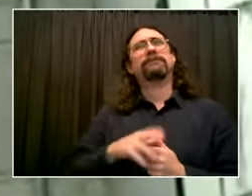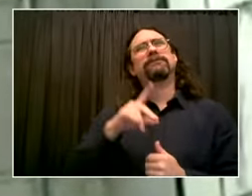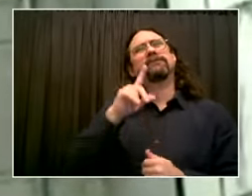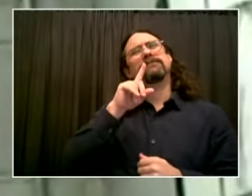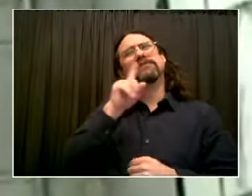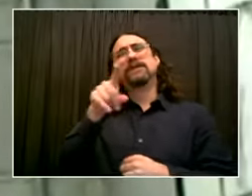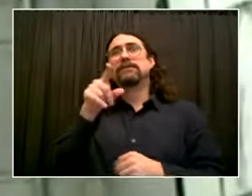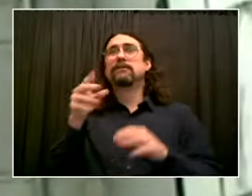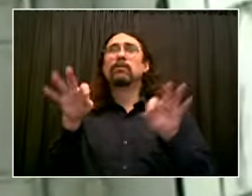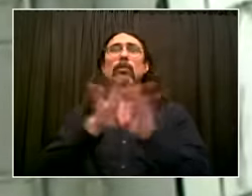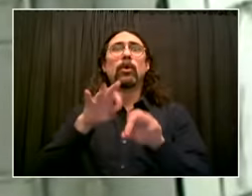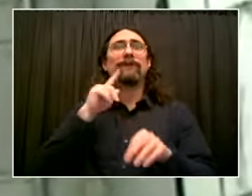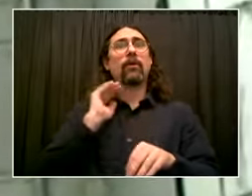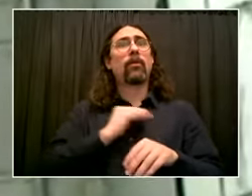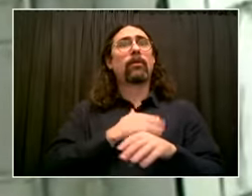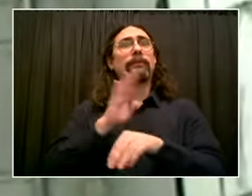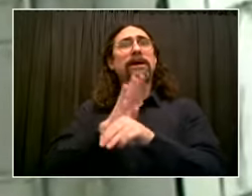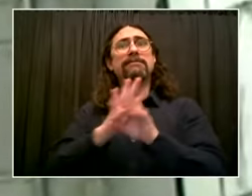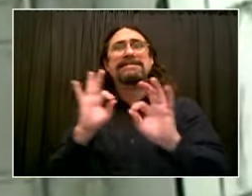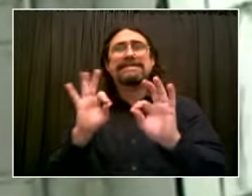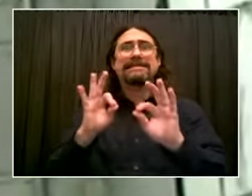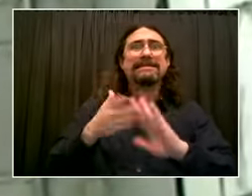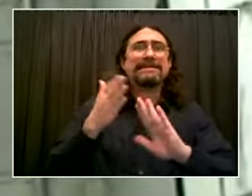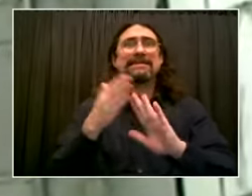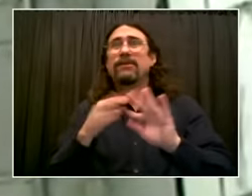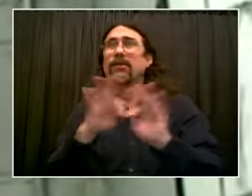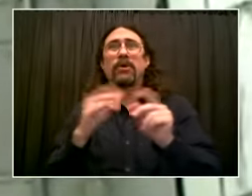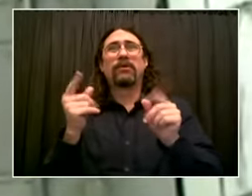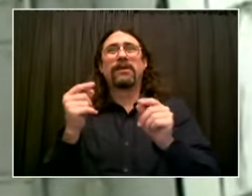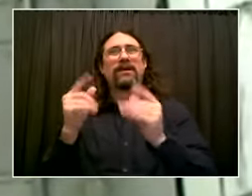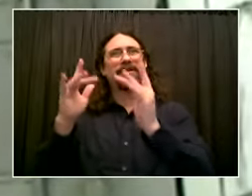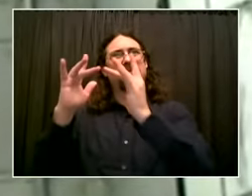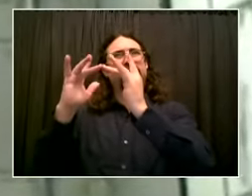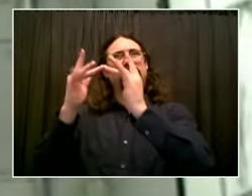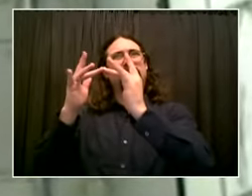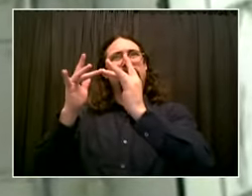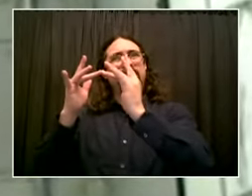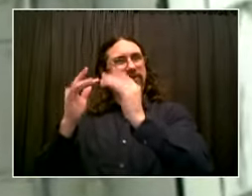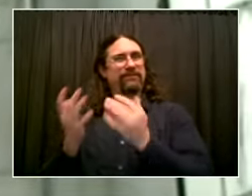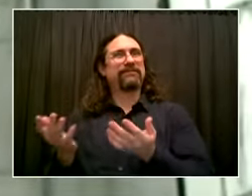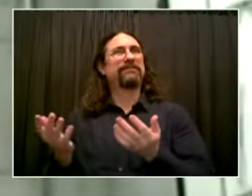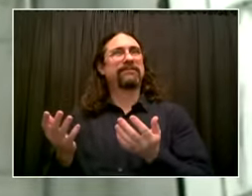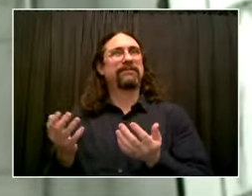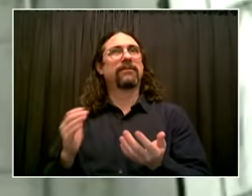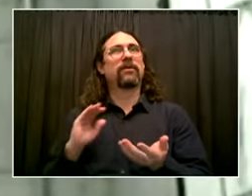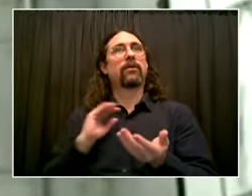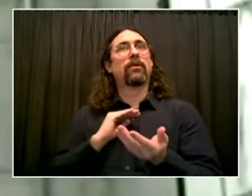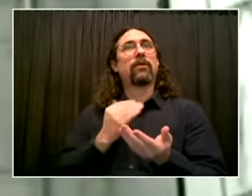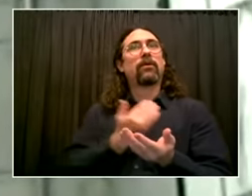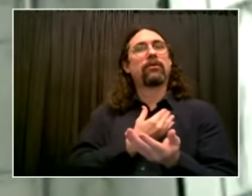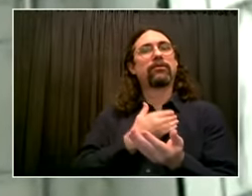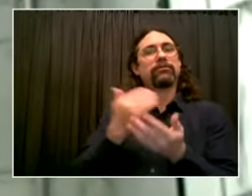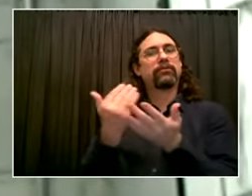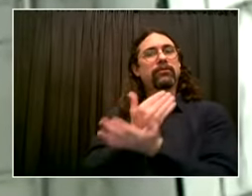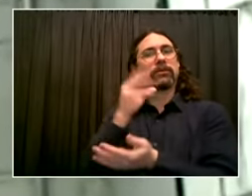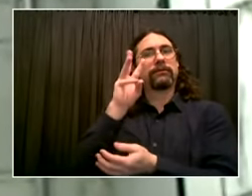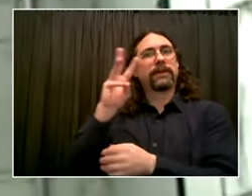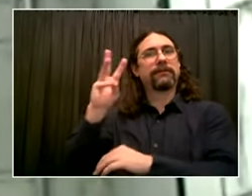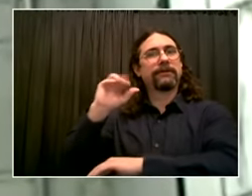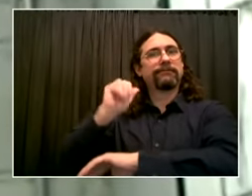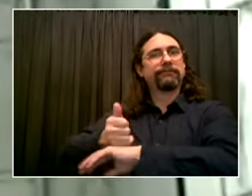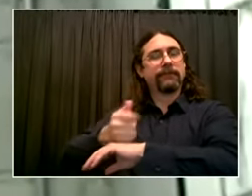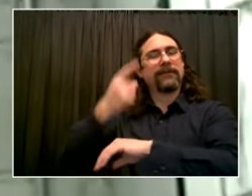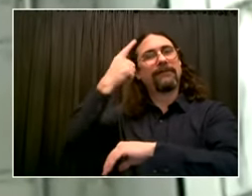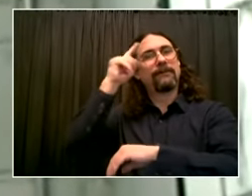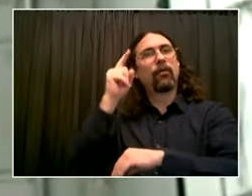our website to deliver seafood directly to people's homes. We're confident that adding this new layer to our business will not